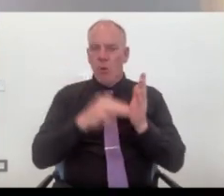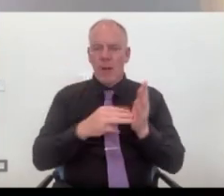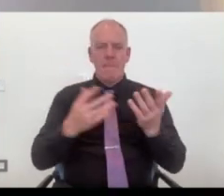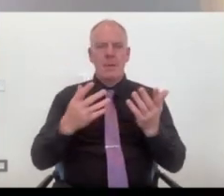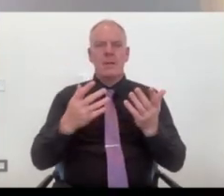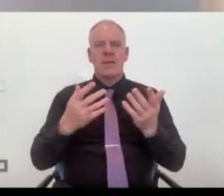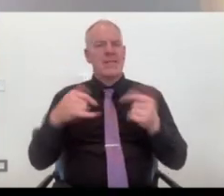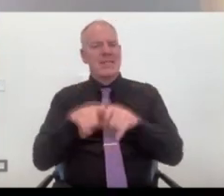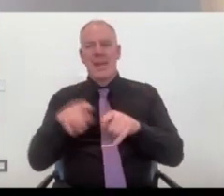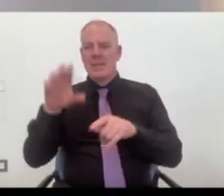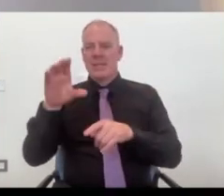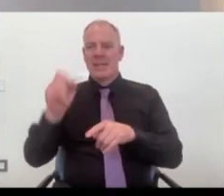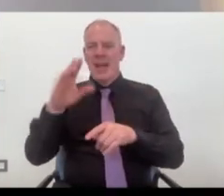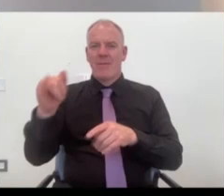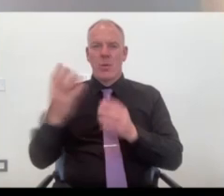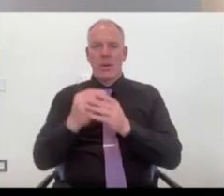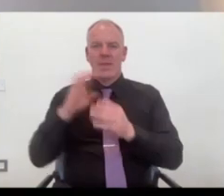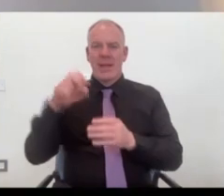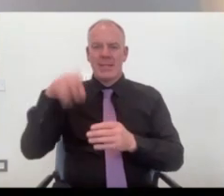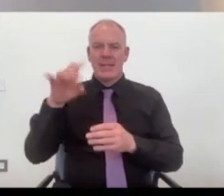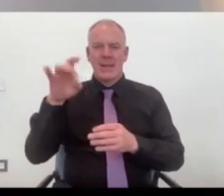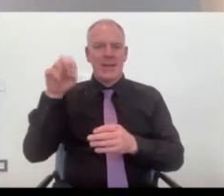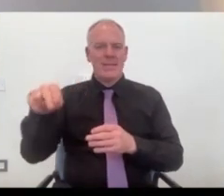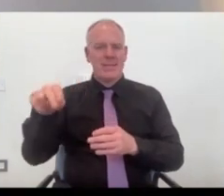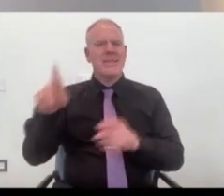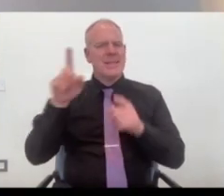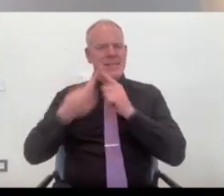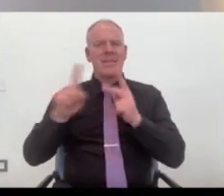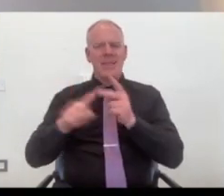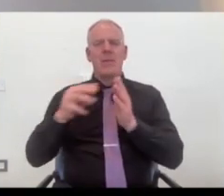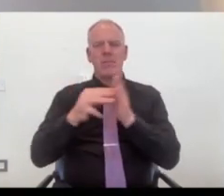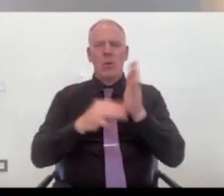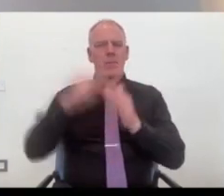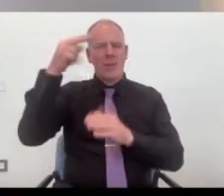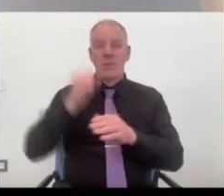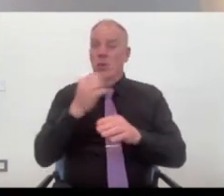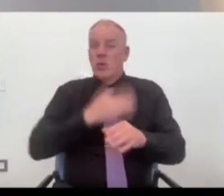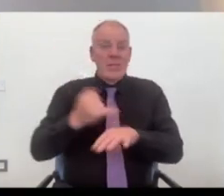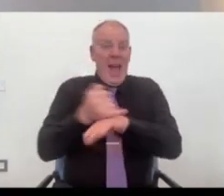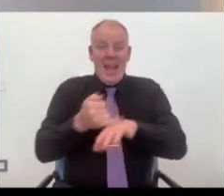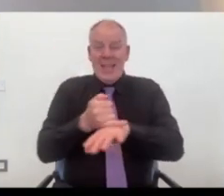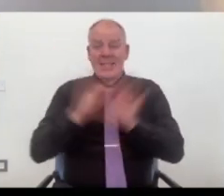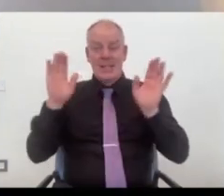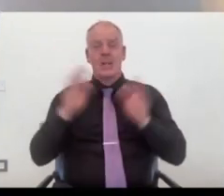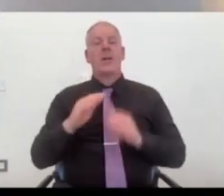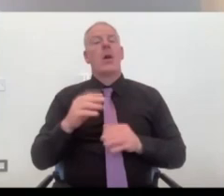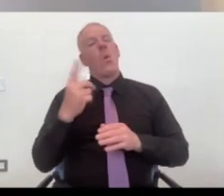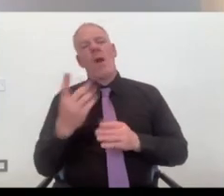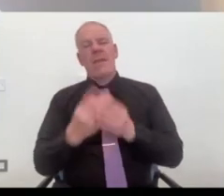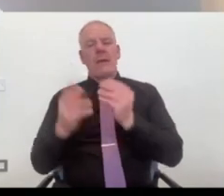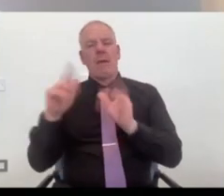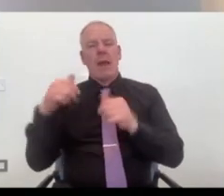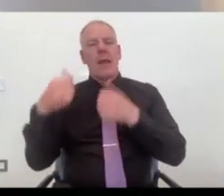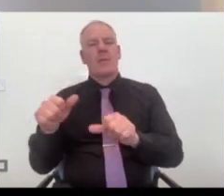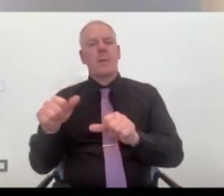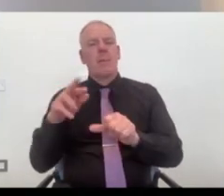Enniskillen. But speaking of which, like I think one of the main things that could be implemented or that if they were, could have